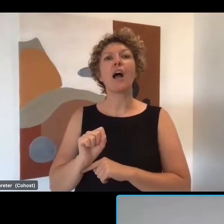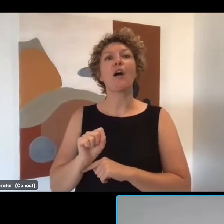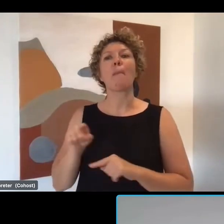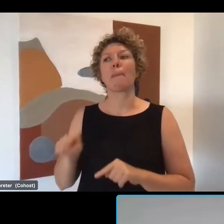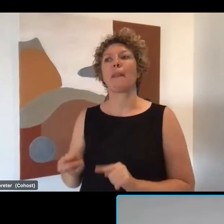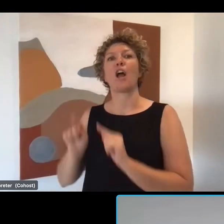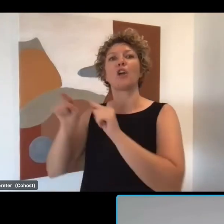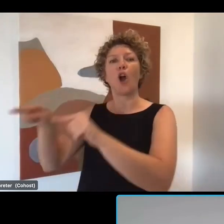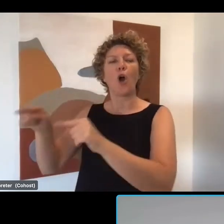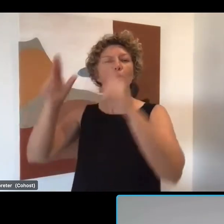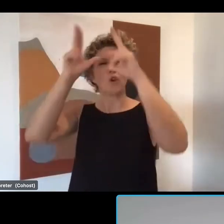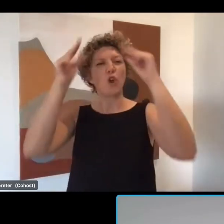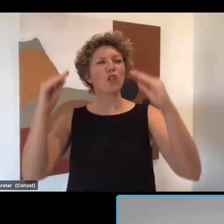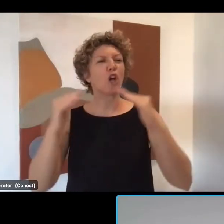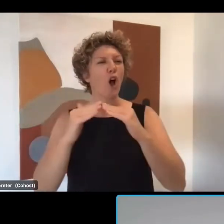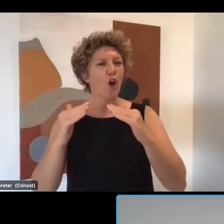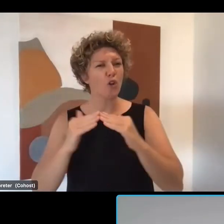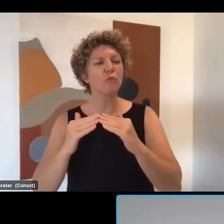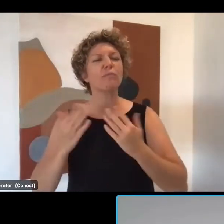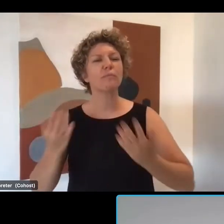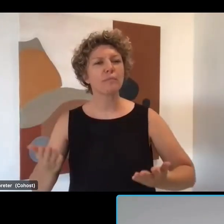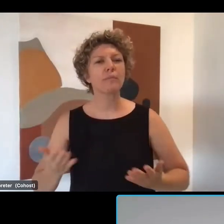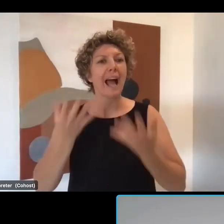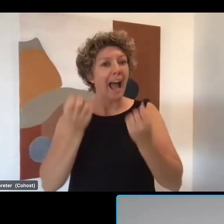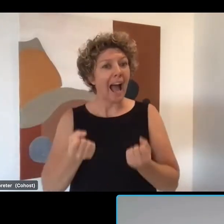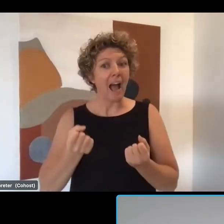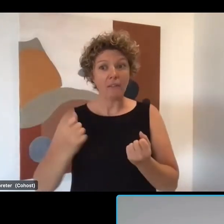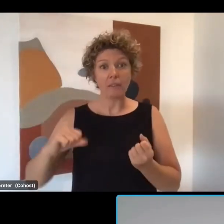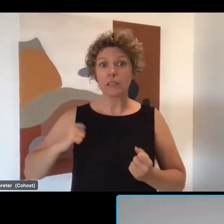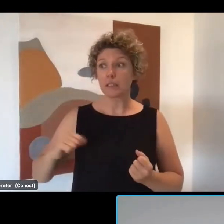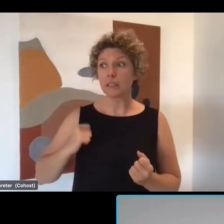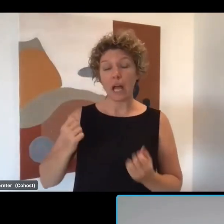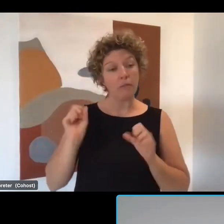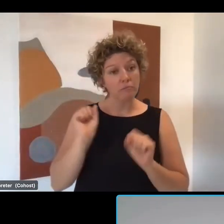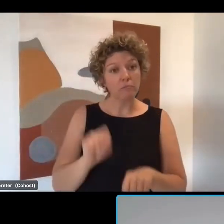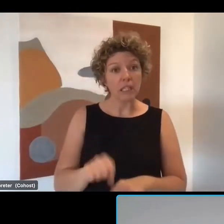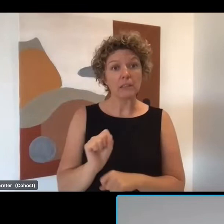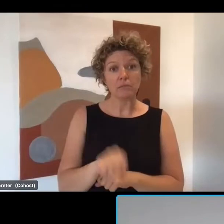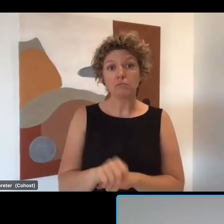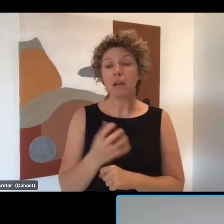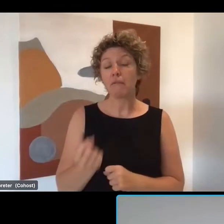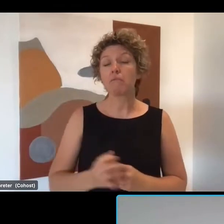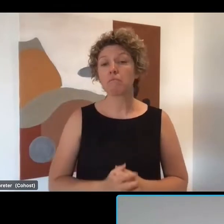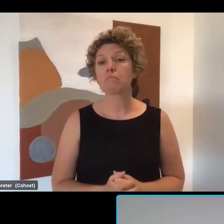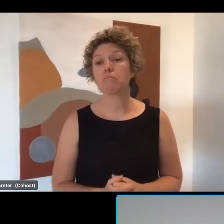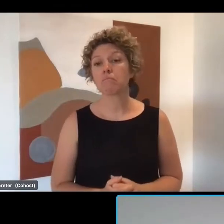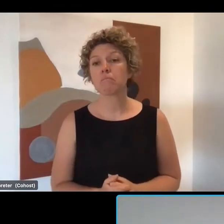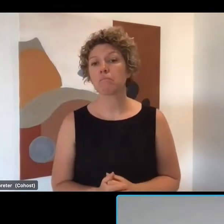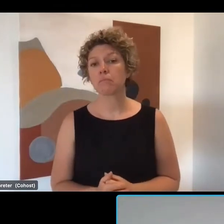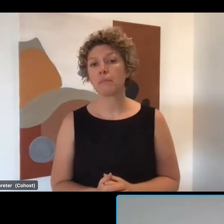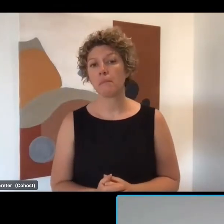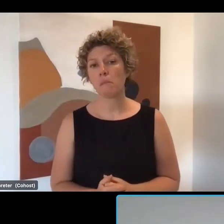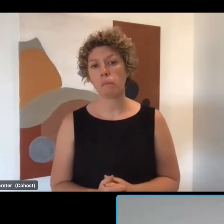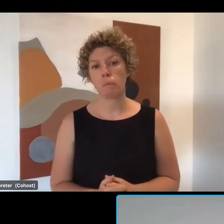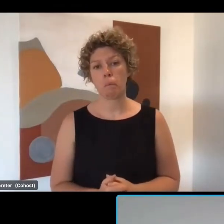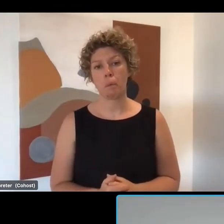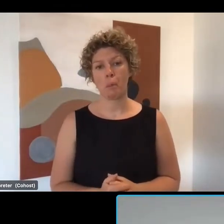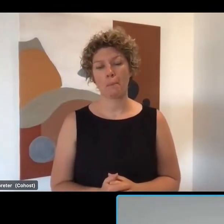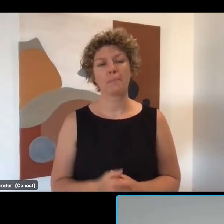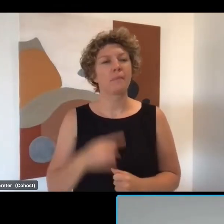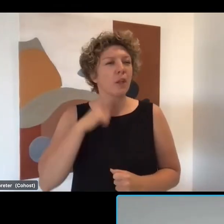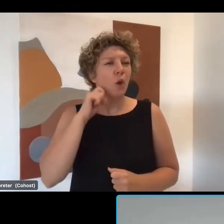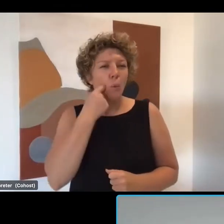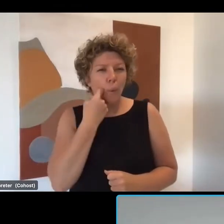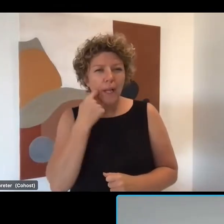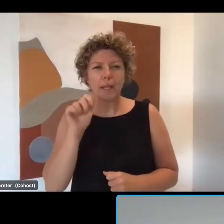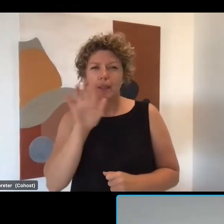residential care. So there is residential care workers being produced by our project. So it takes some comfort that we will and